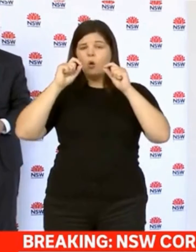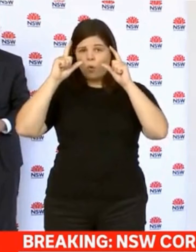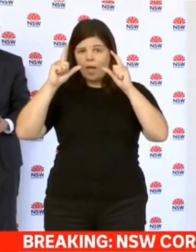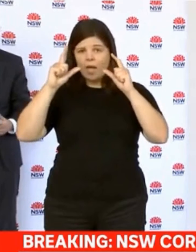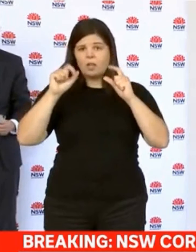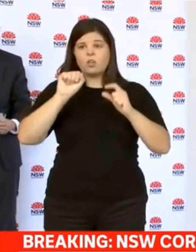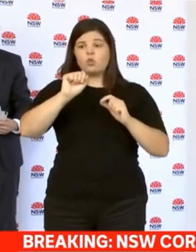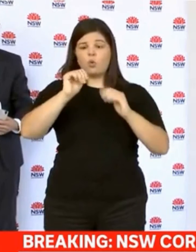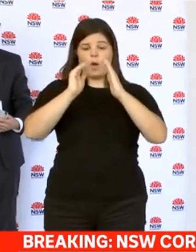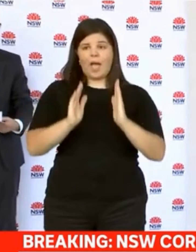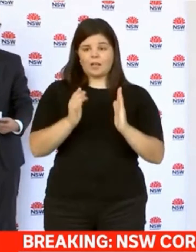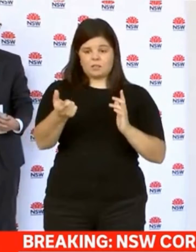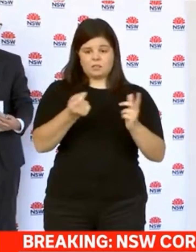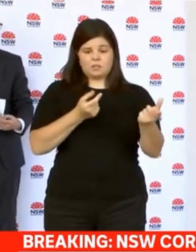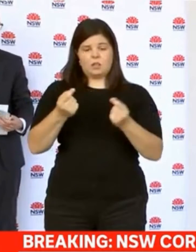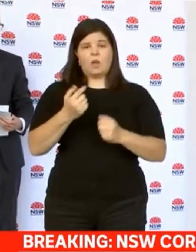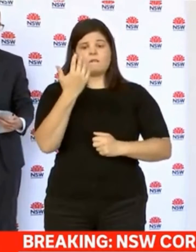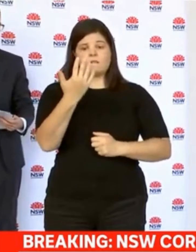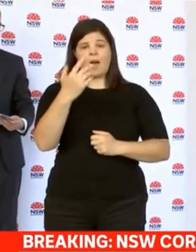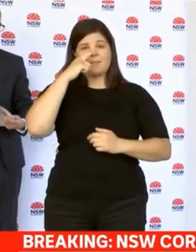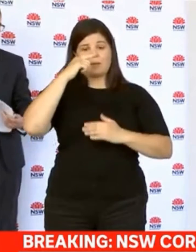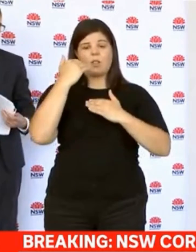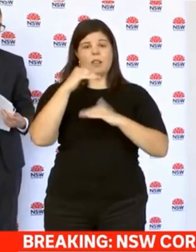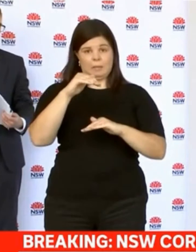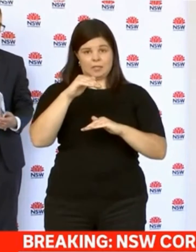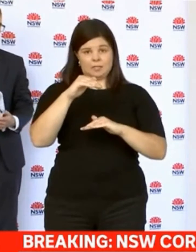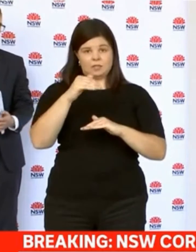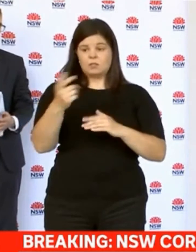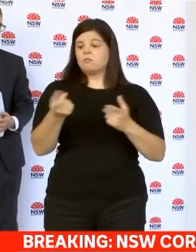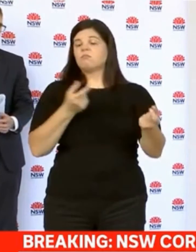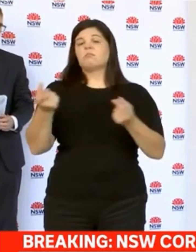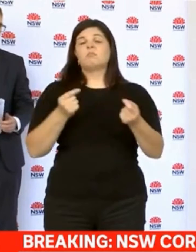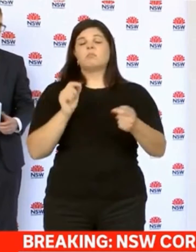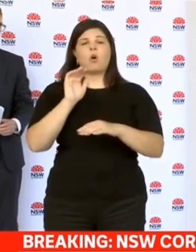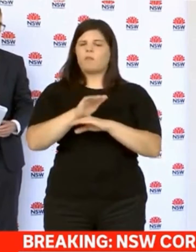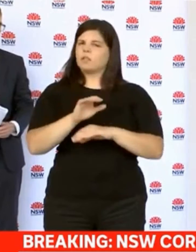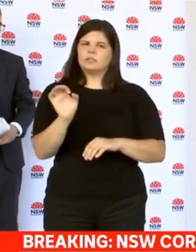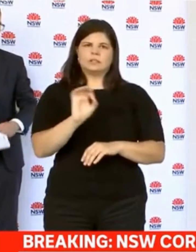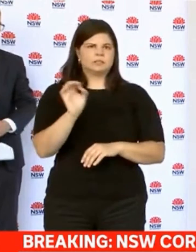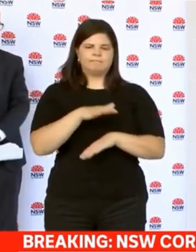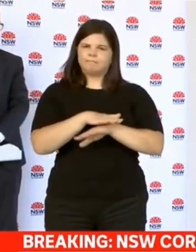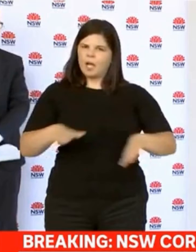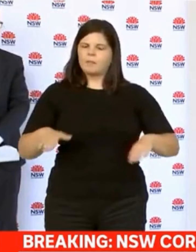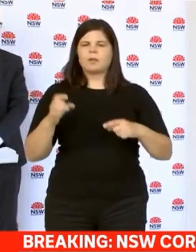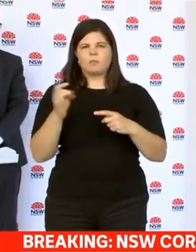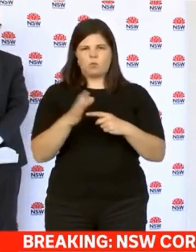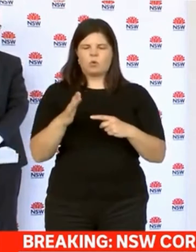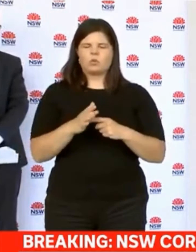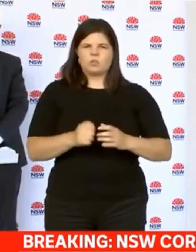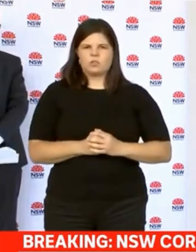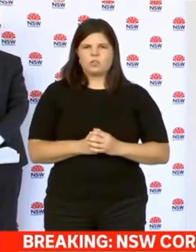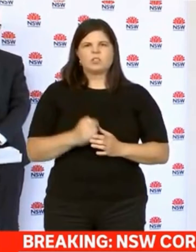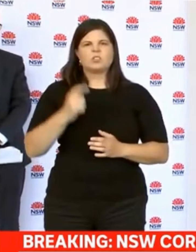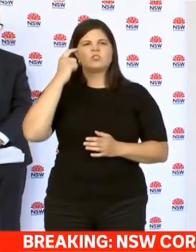to have more than five people from outside the household come into your household on any given day. It's really important. Try and reduce